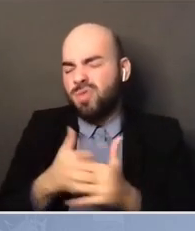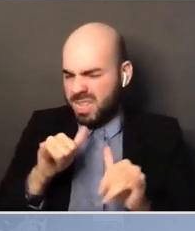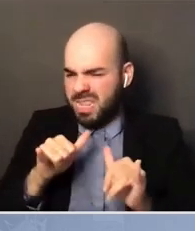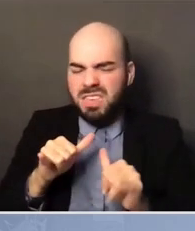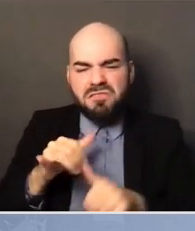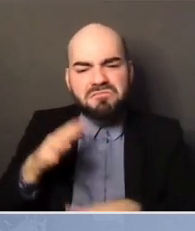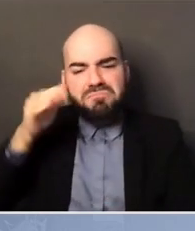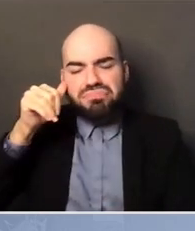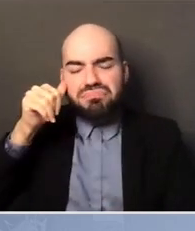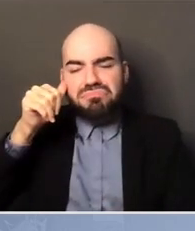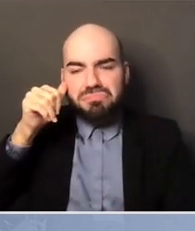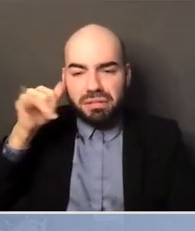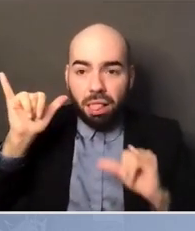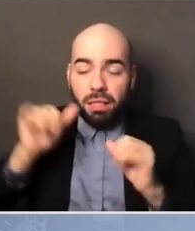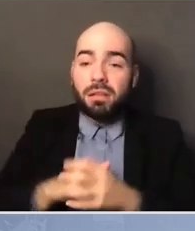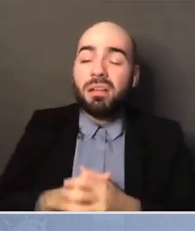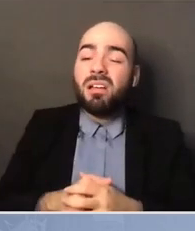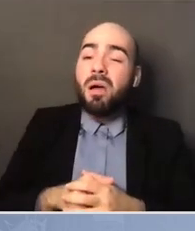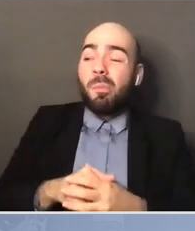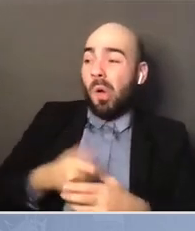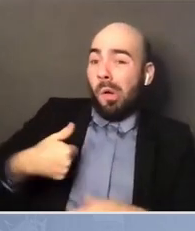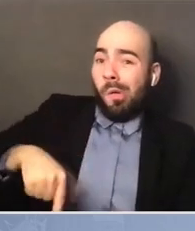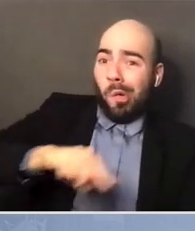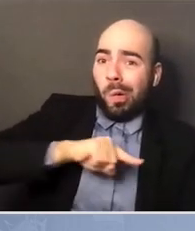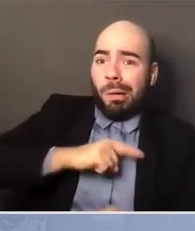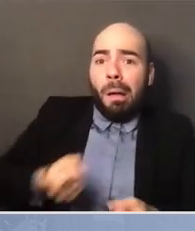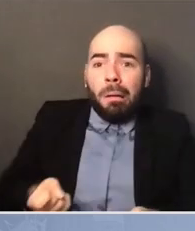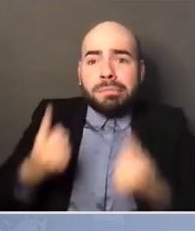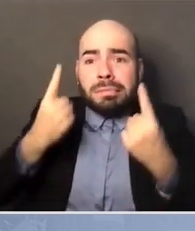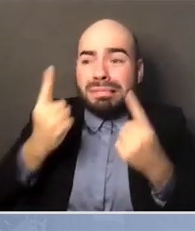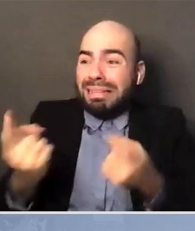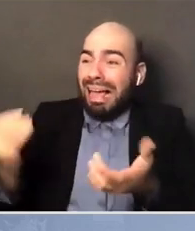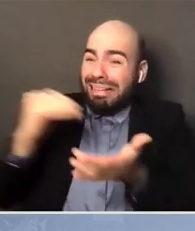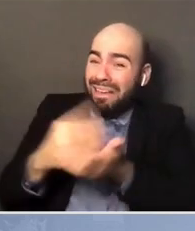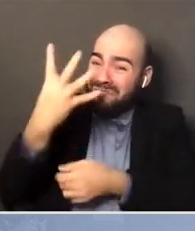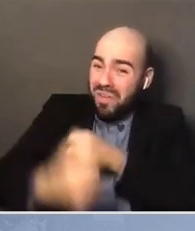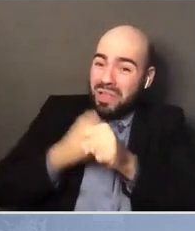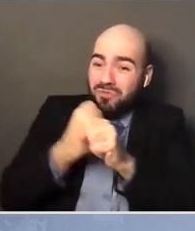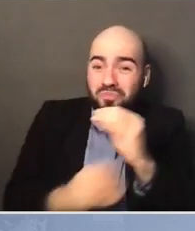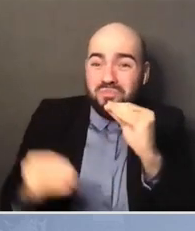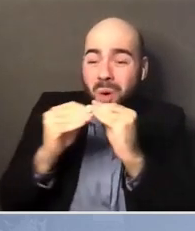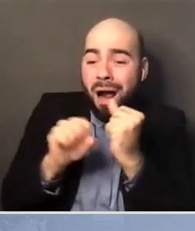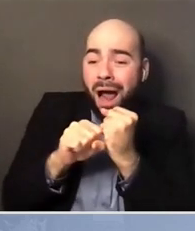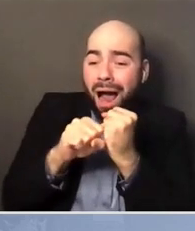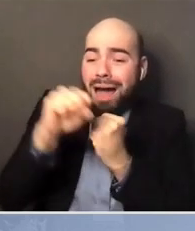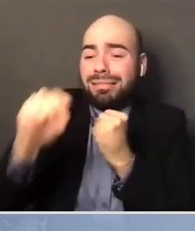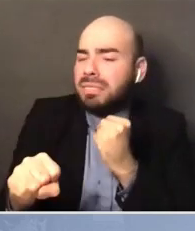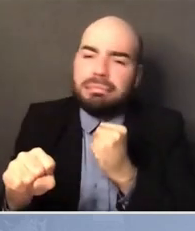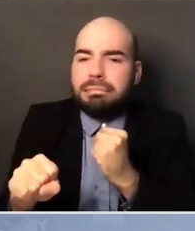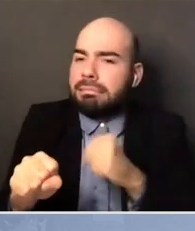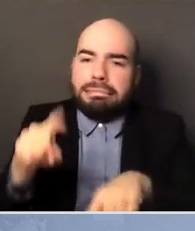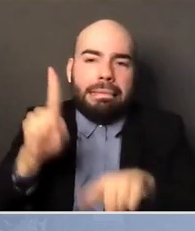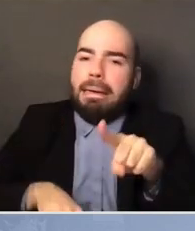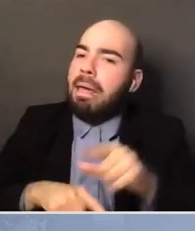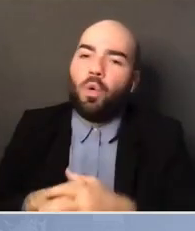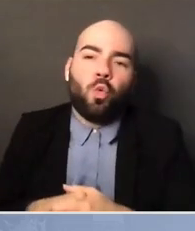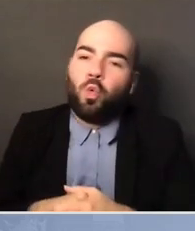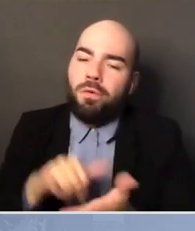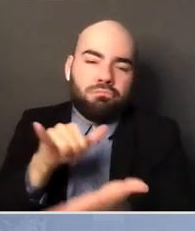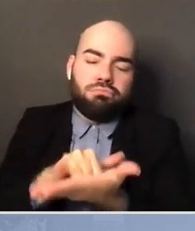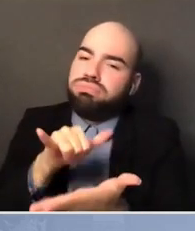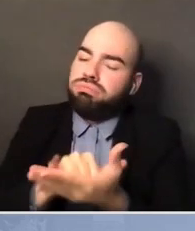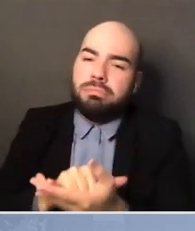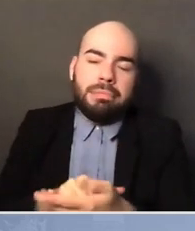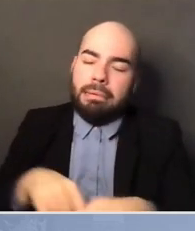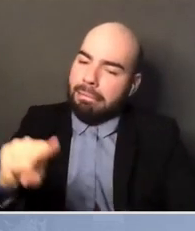we can't afford another four years of this. Because what happens is you do get to a point where